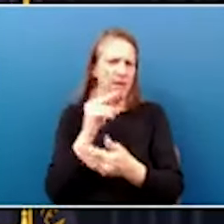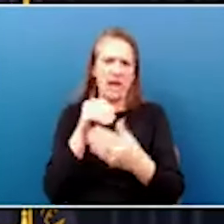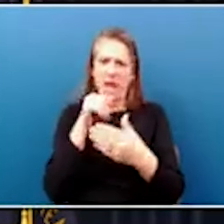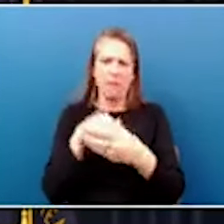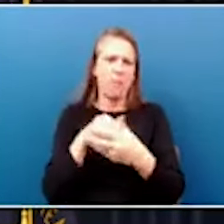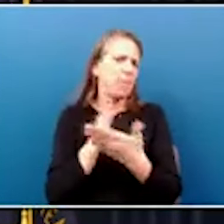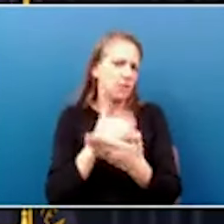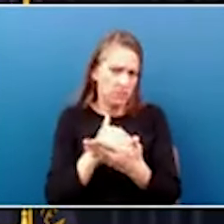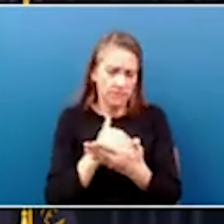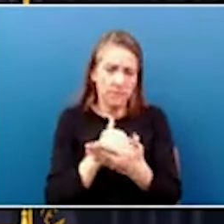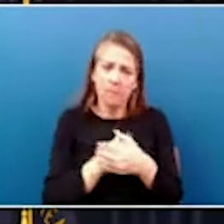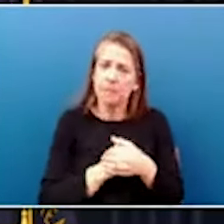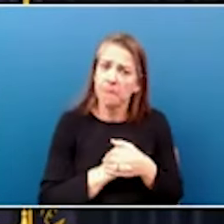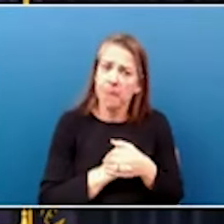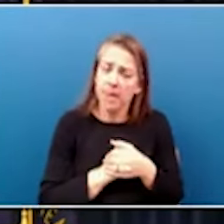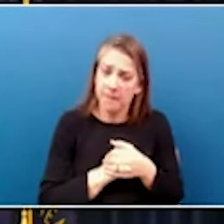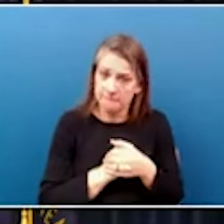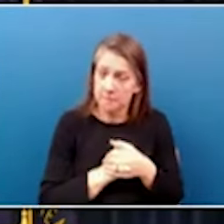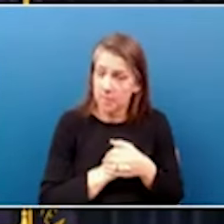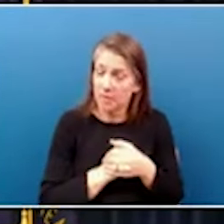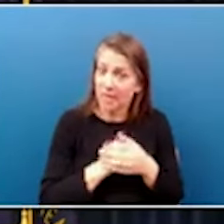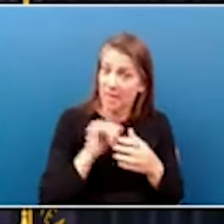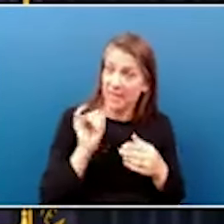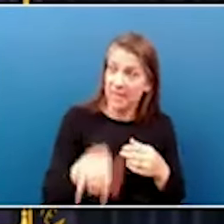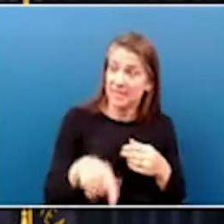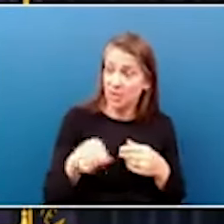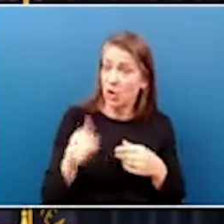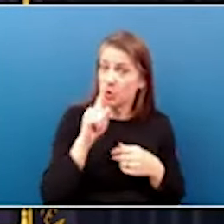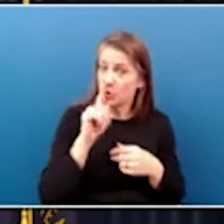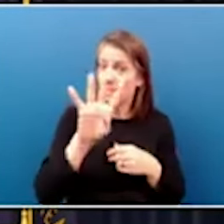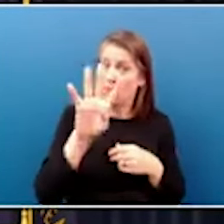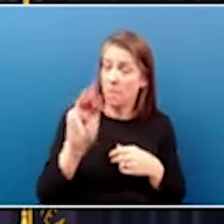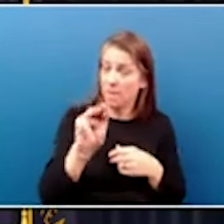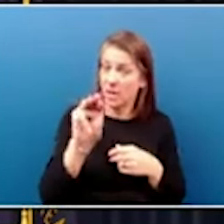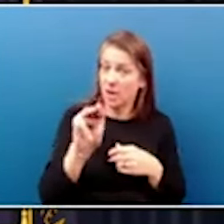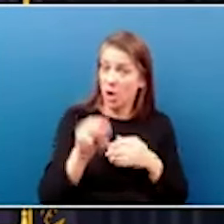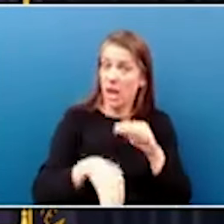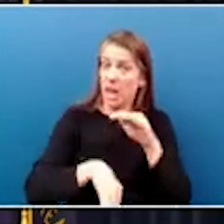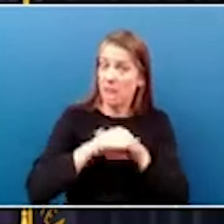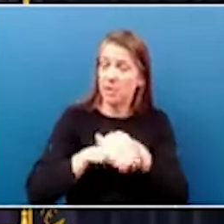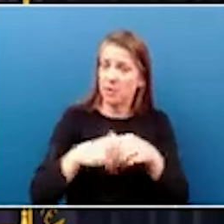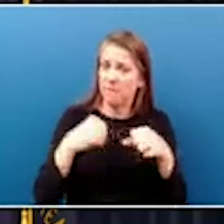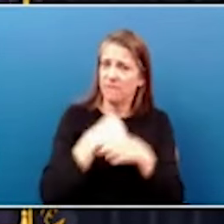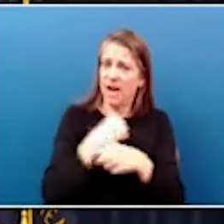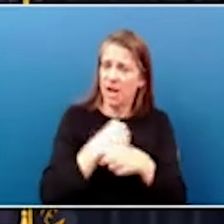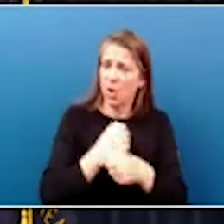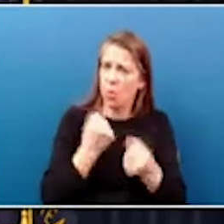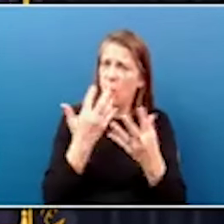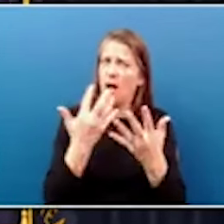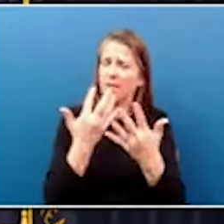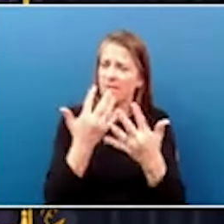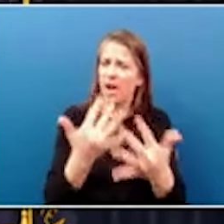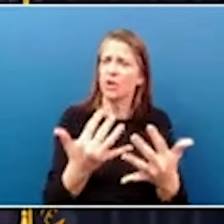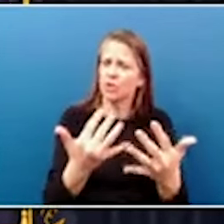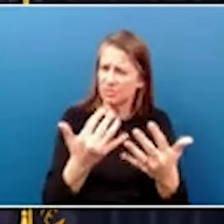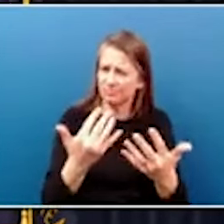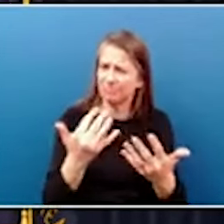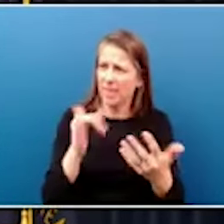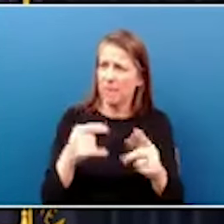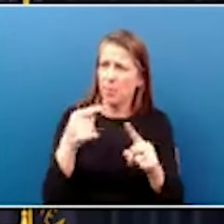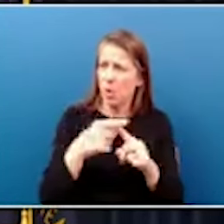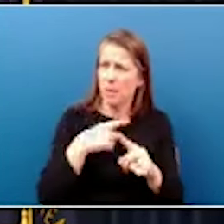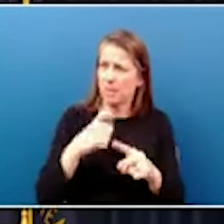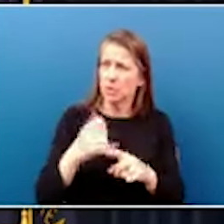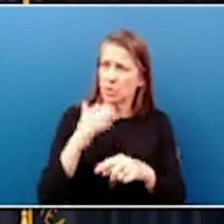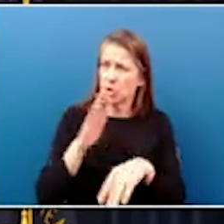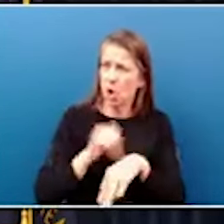one of the craziest ones, there is a $4 million limit to fighting wildfires. I guess at that point, either we have to call a special session